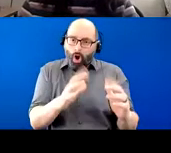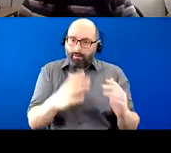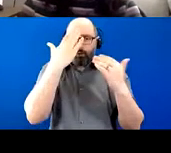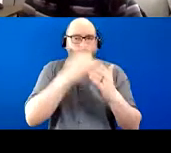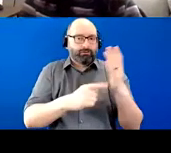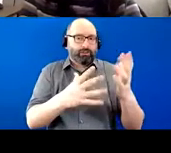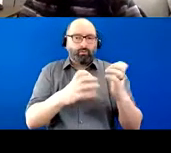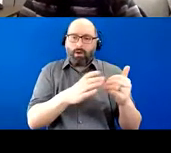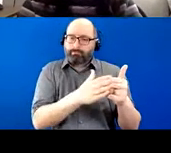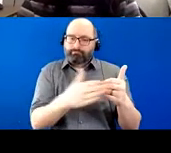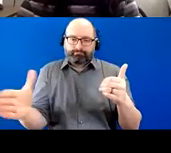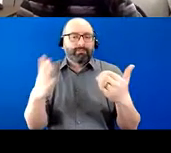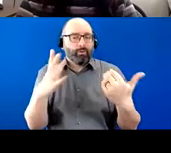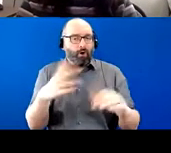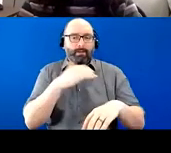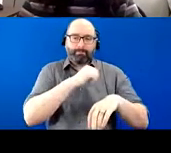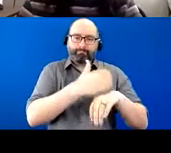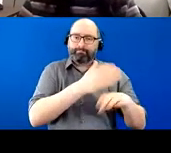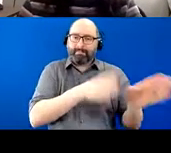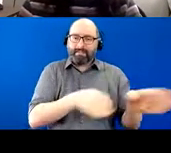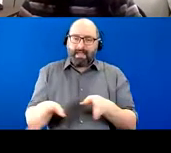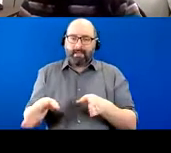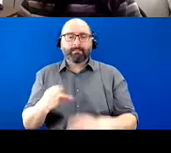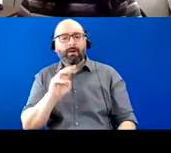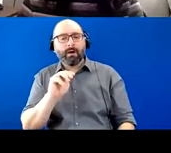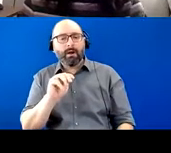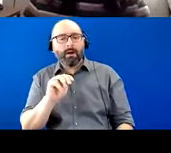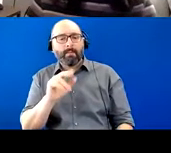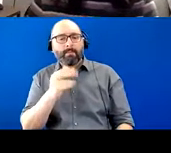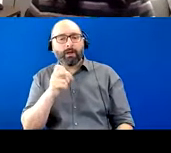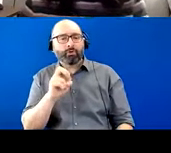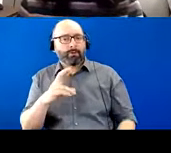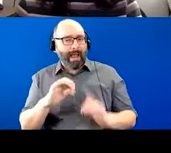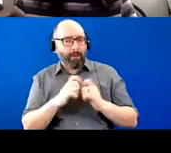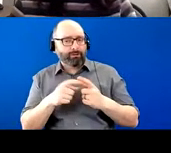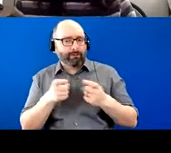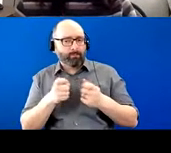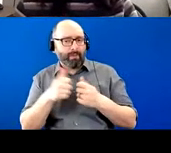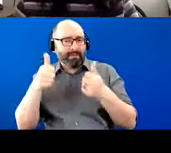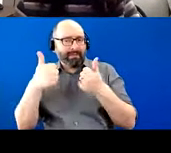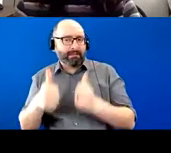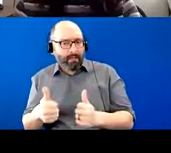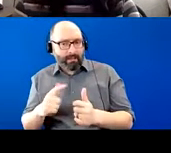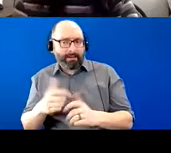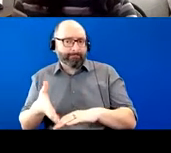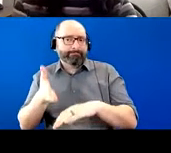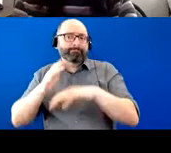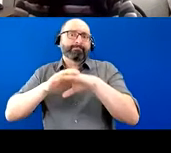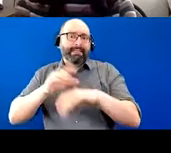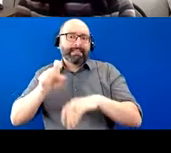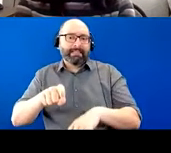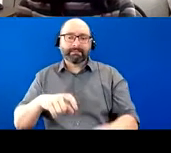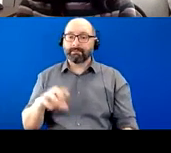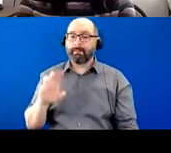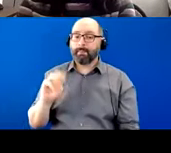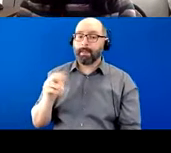late stage with his physical decline and increased needs? Yeah, so, um, it was really up and down, um,